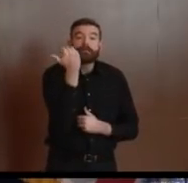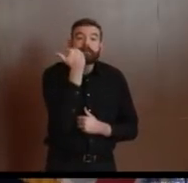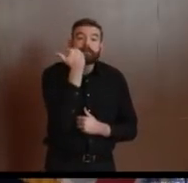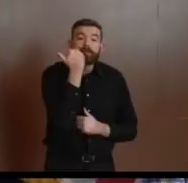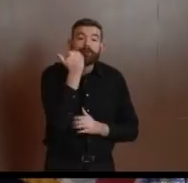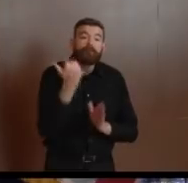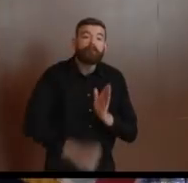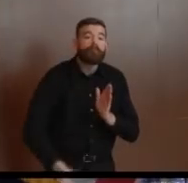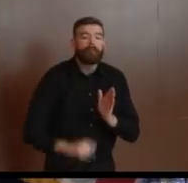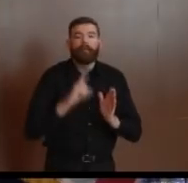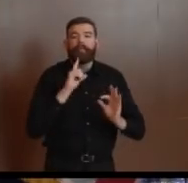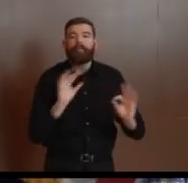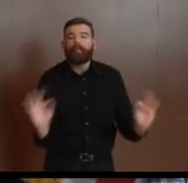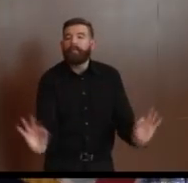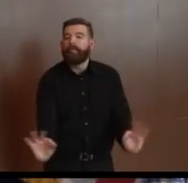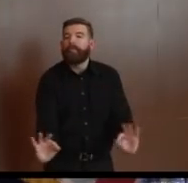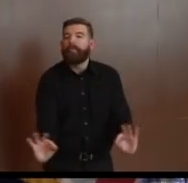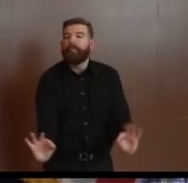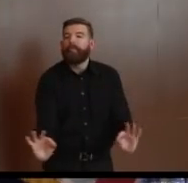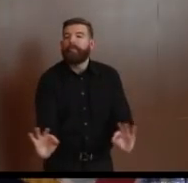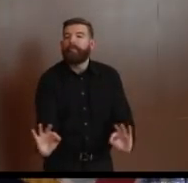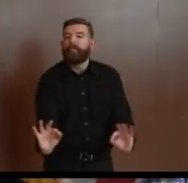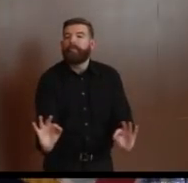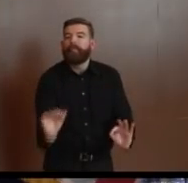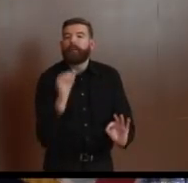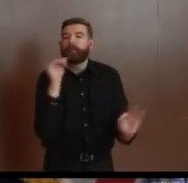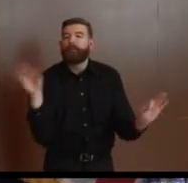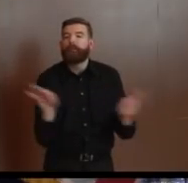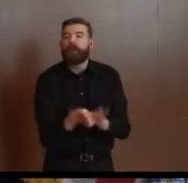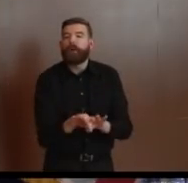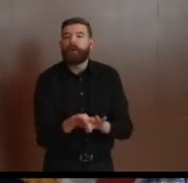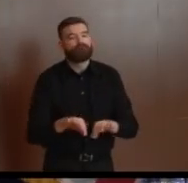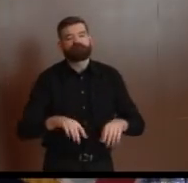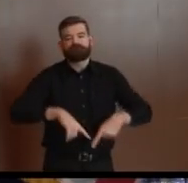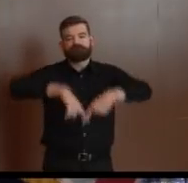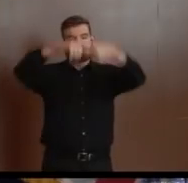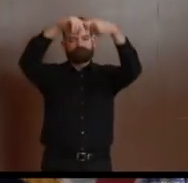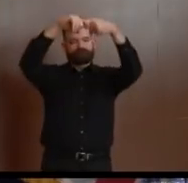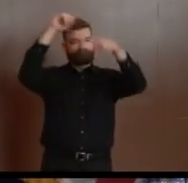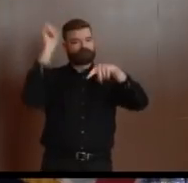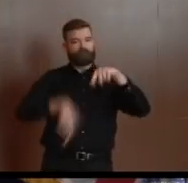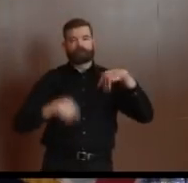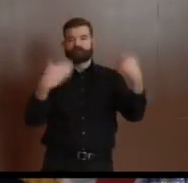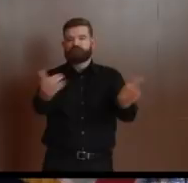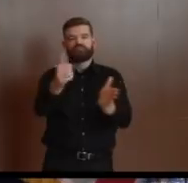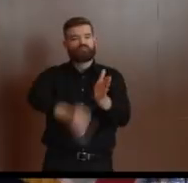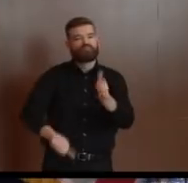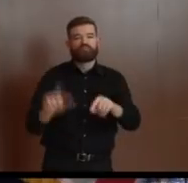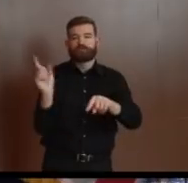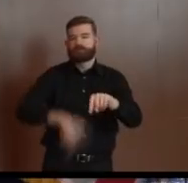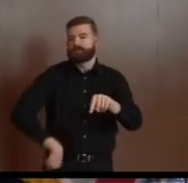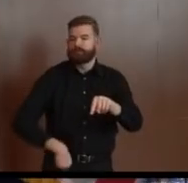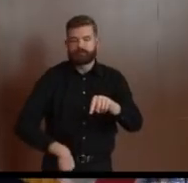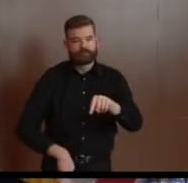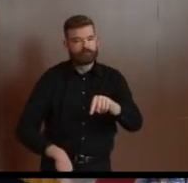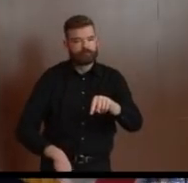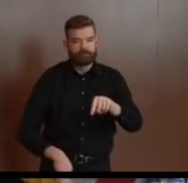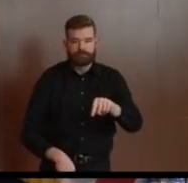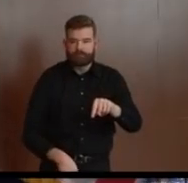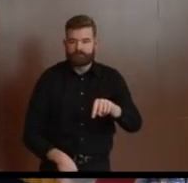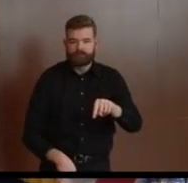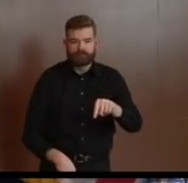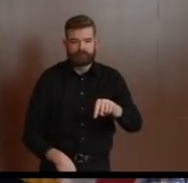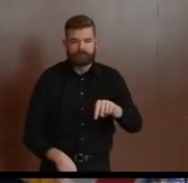time and until further notice. We must take this step, and it doesn't bring us joy to take this step, but we have to –